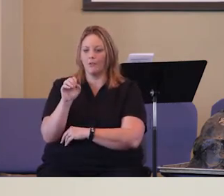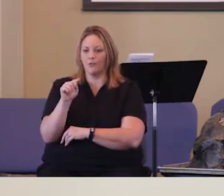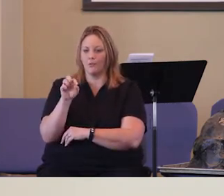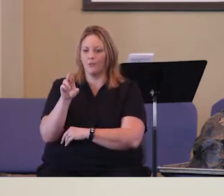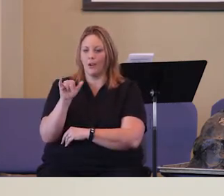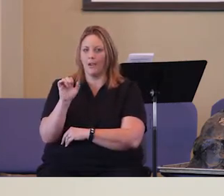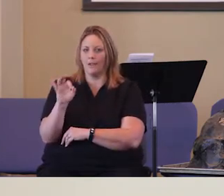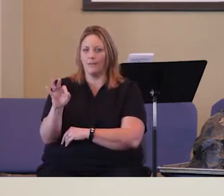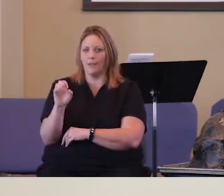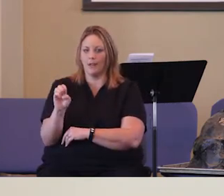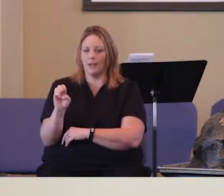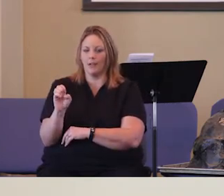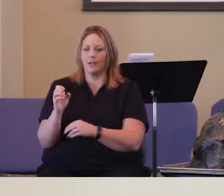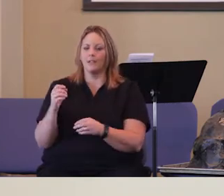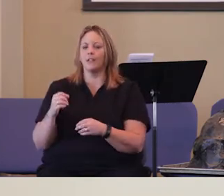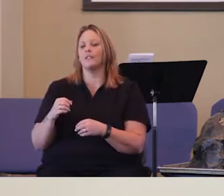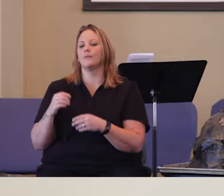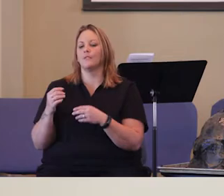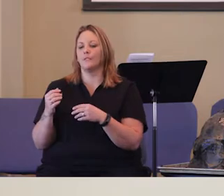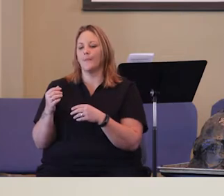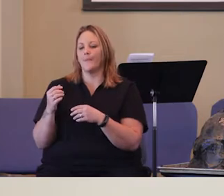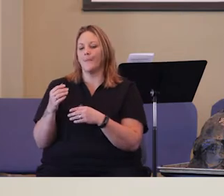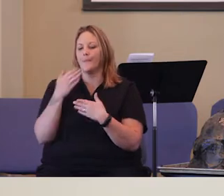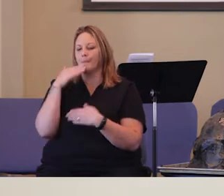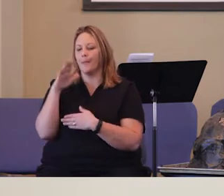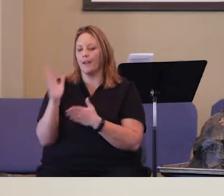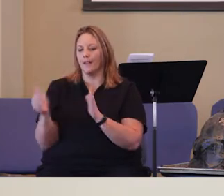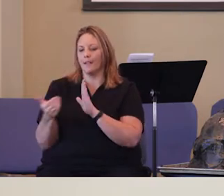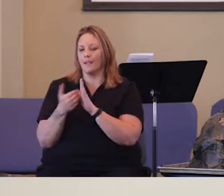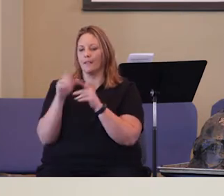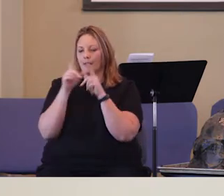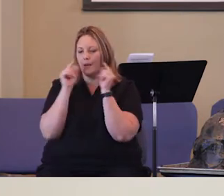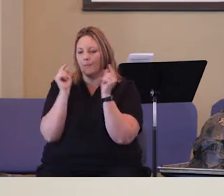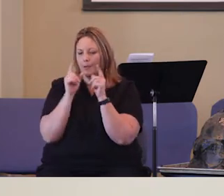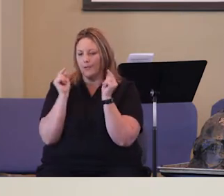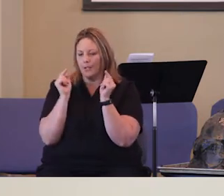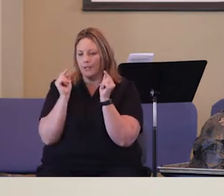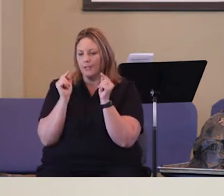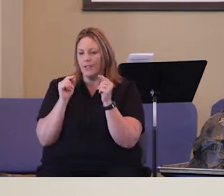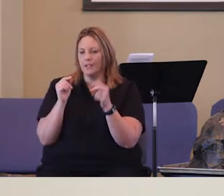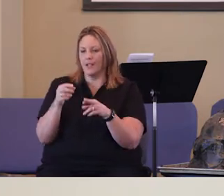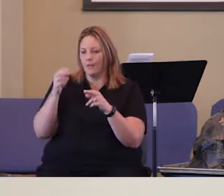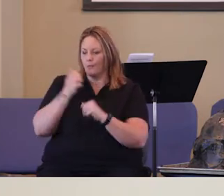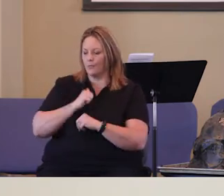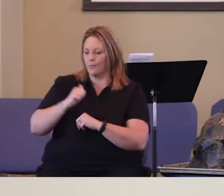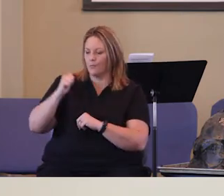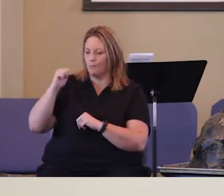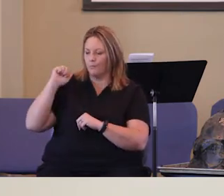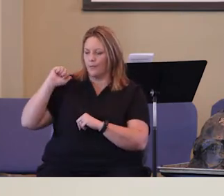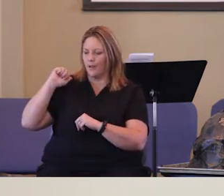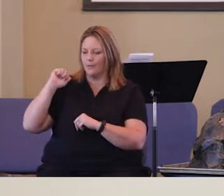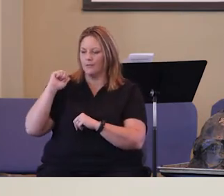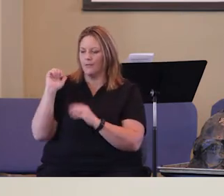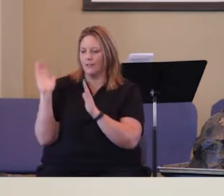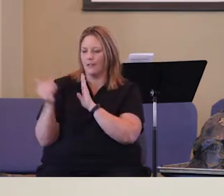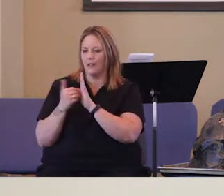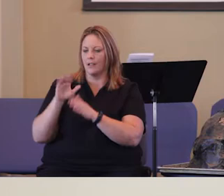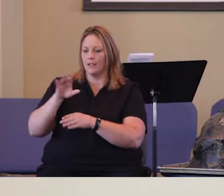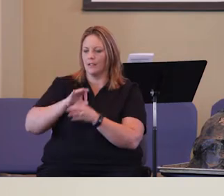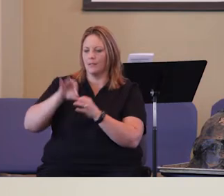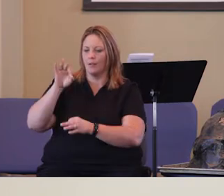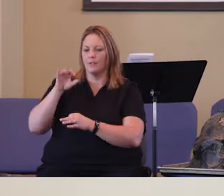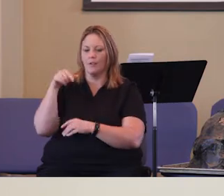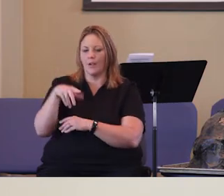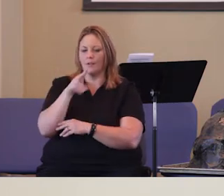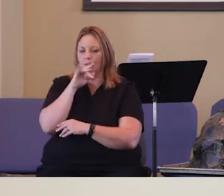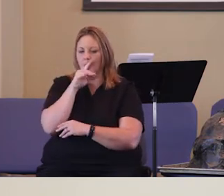ill with Moses on the account of them, because they rebelled against his spirit, so he spoke rashly